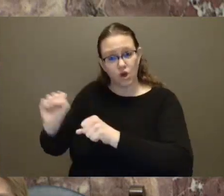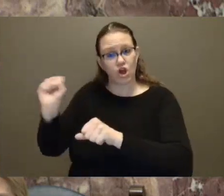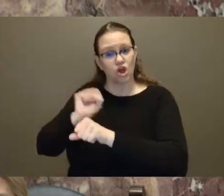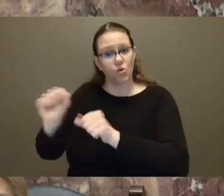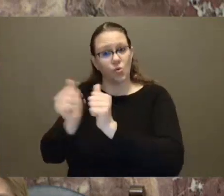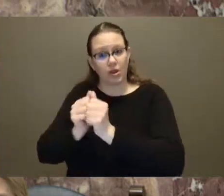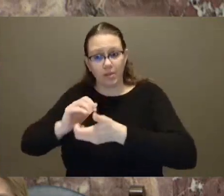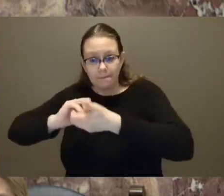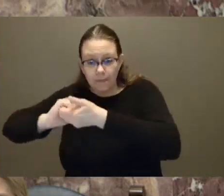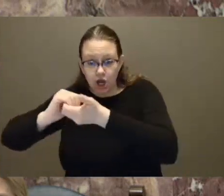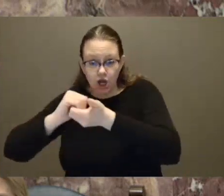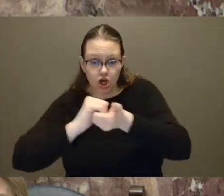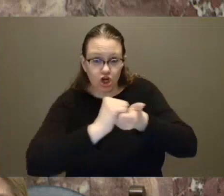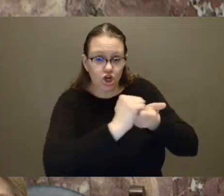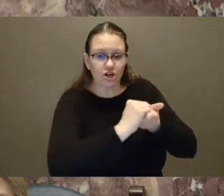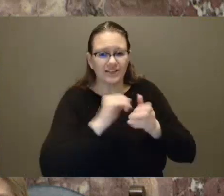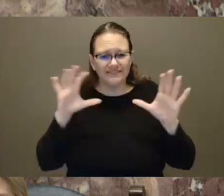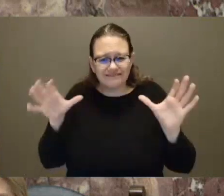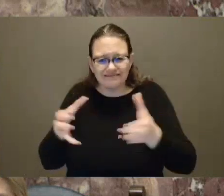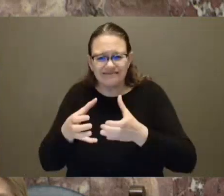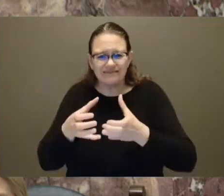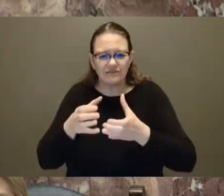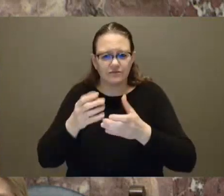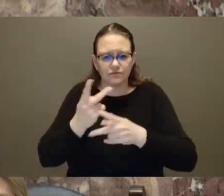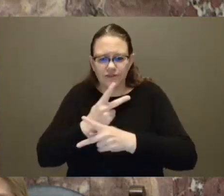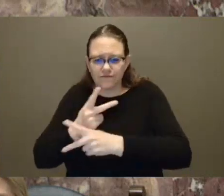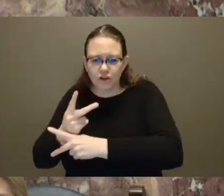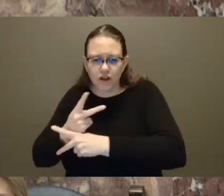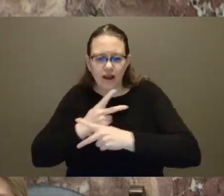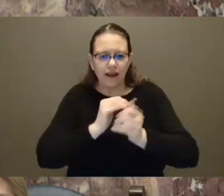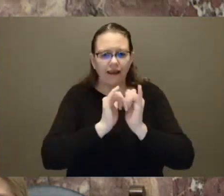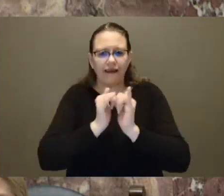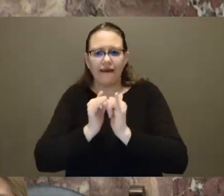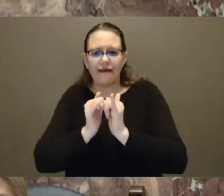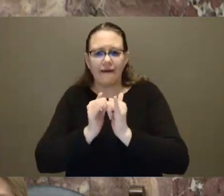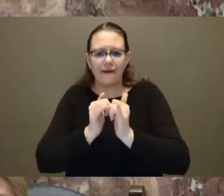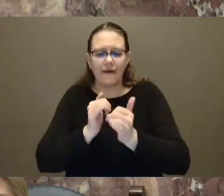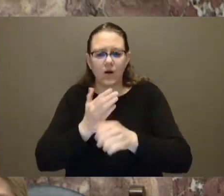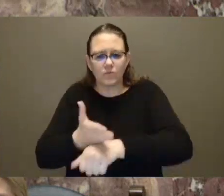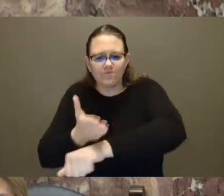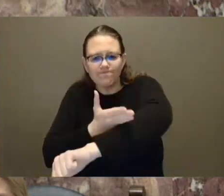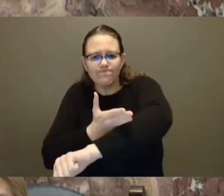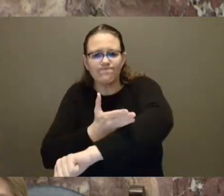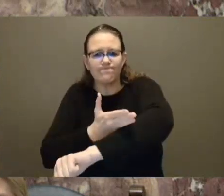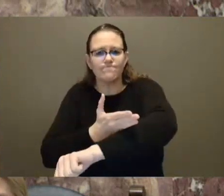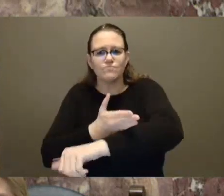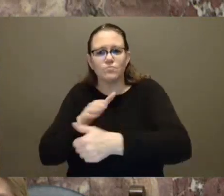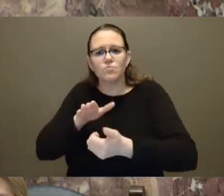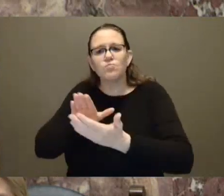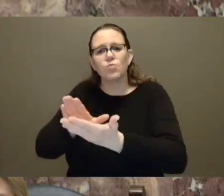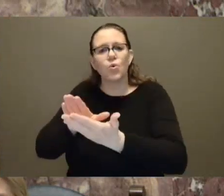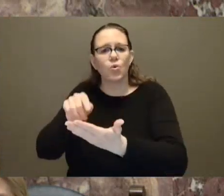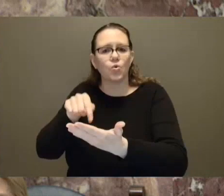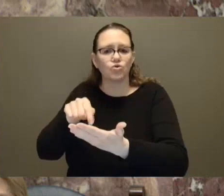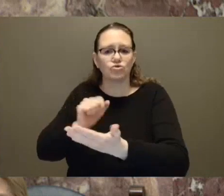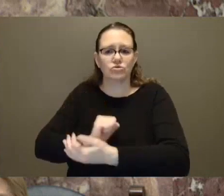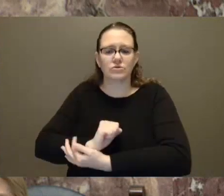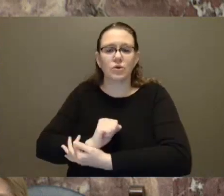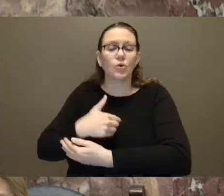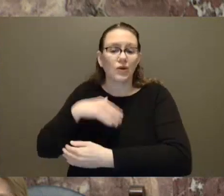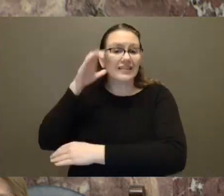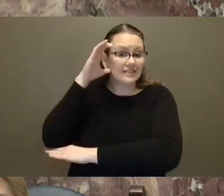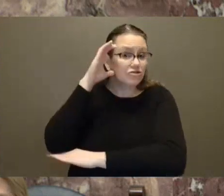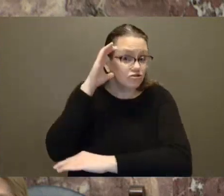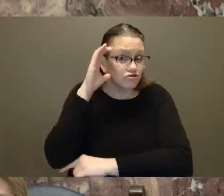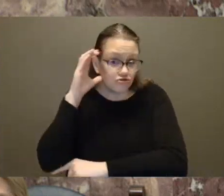turn the dial on this crisis, what our law enforcement partners tell us is so important is that what they